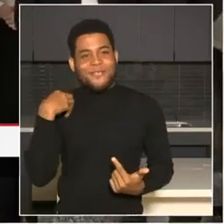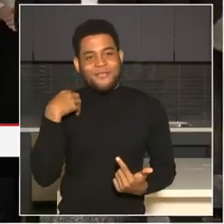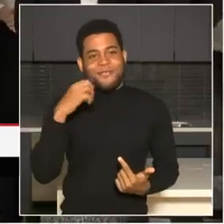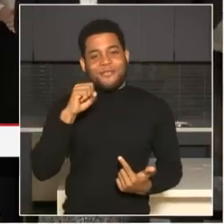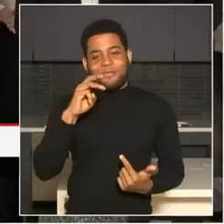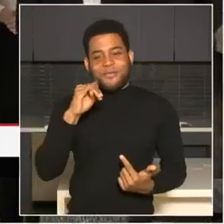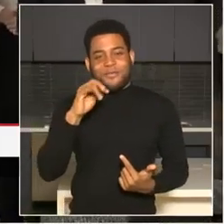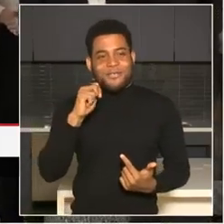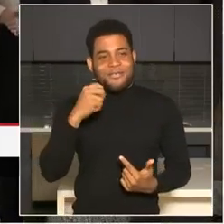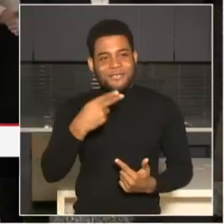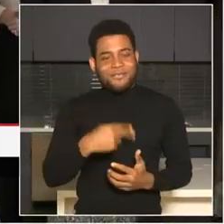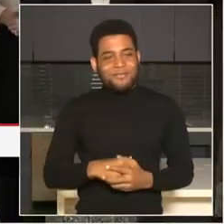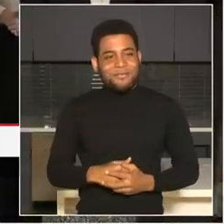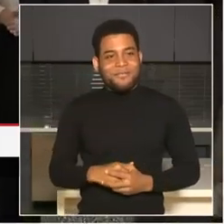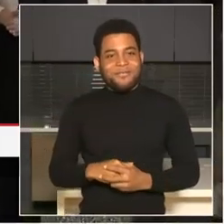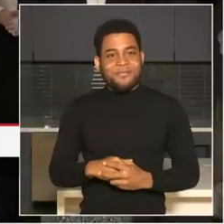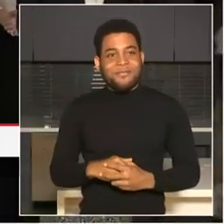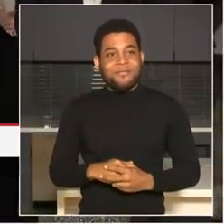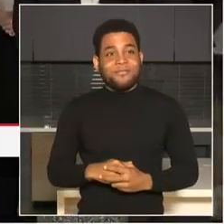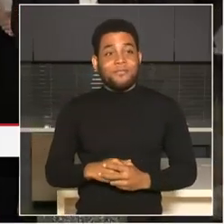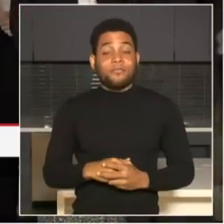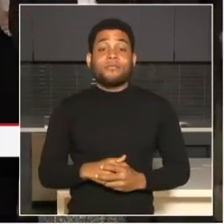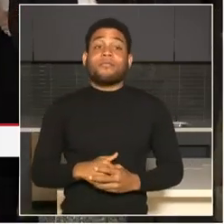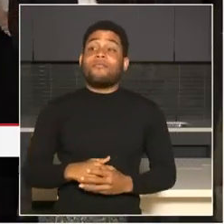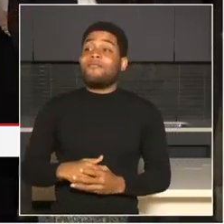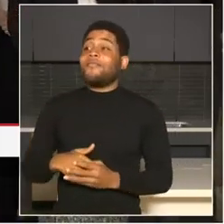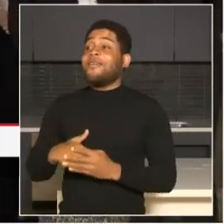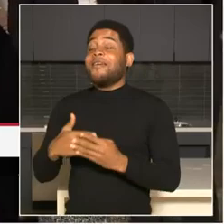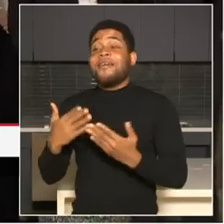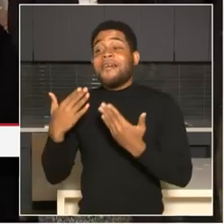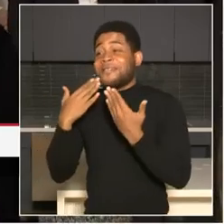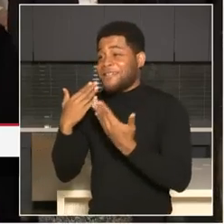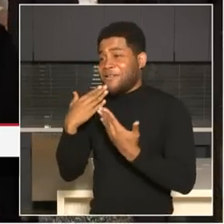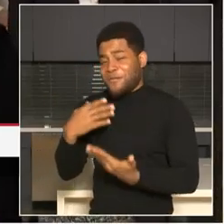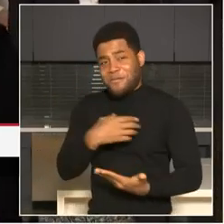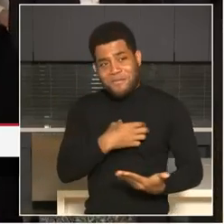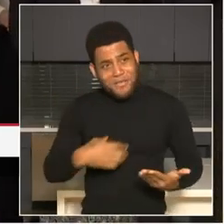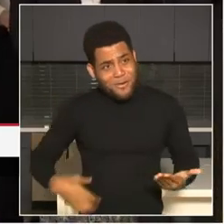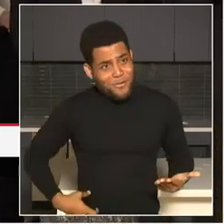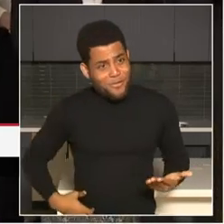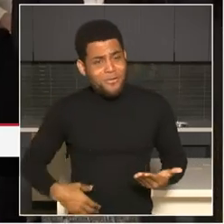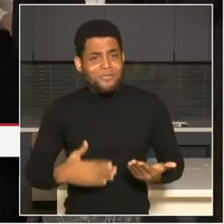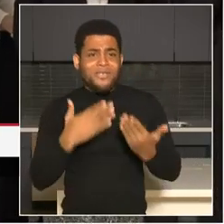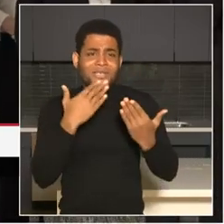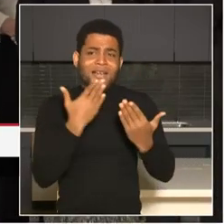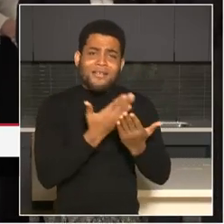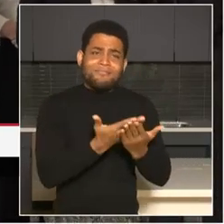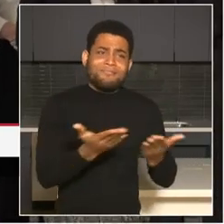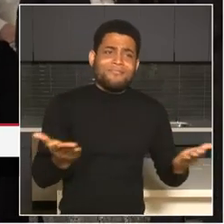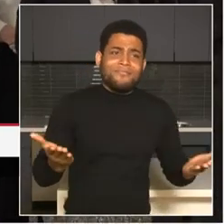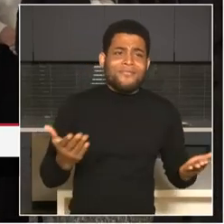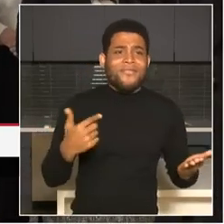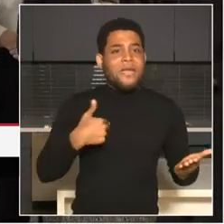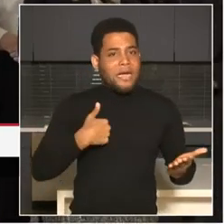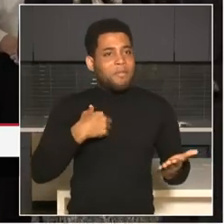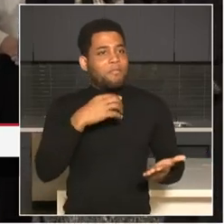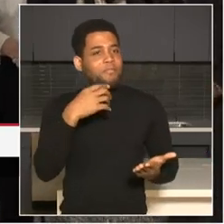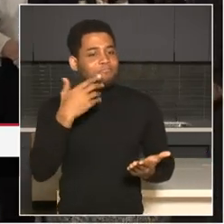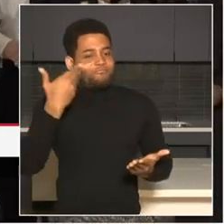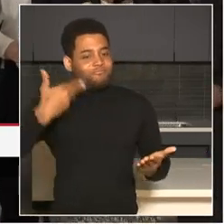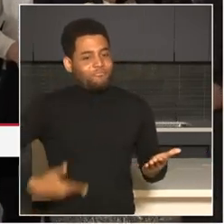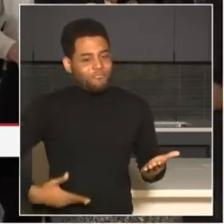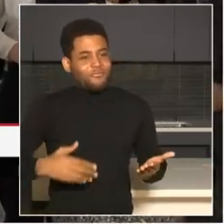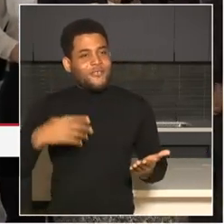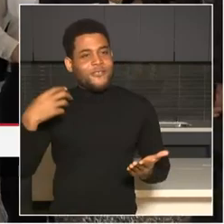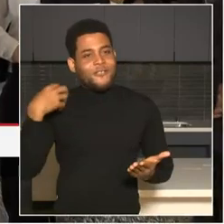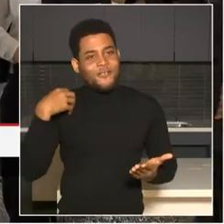Thank you, Madam Mayor. And thank you all for being here today. I'm Chief Pamela Smith of Metropolitan Police Department here in Washington, D.C. I